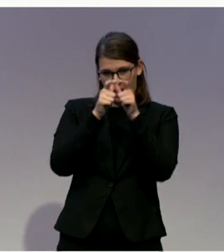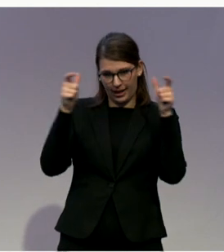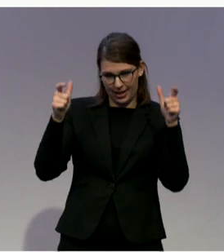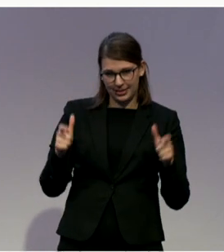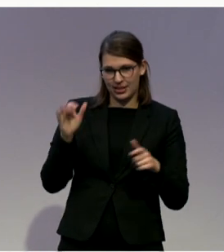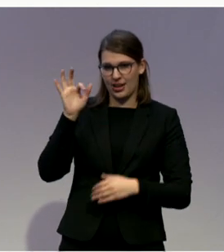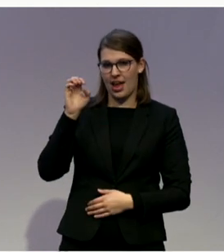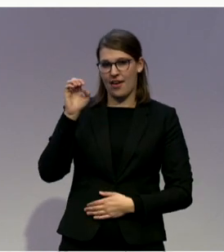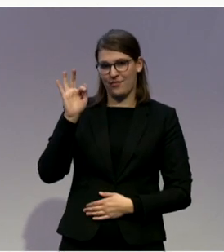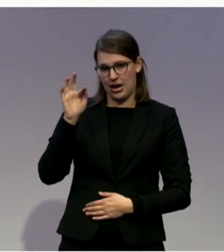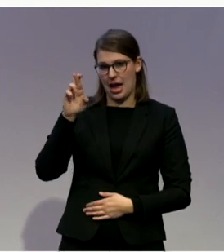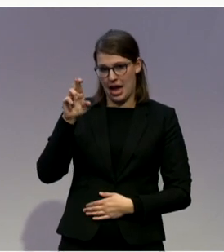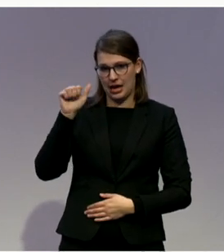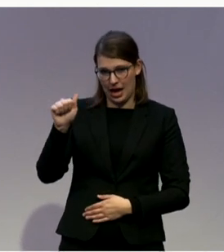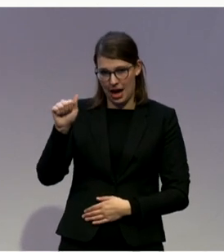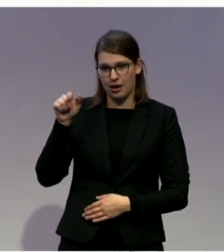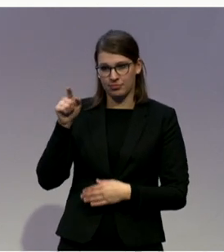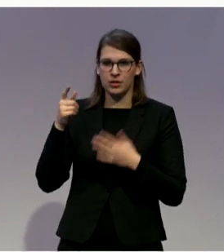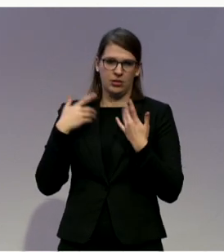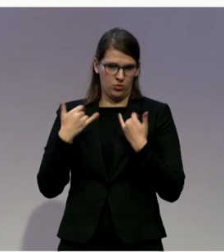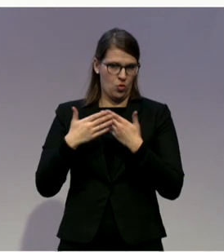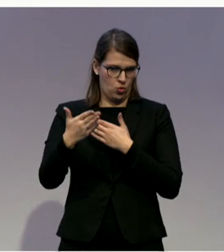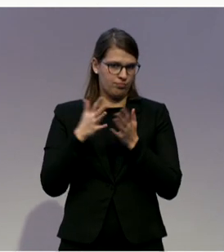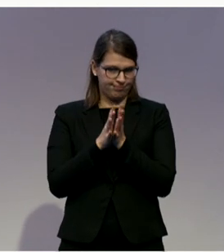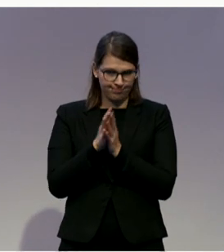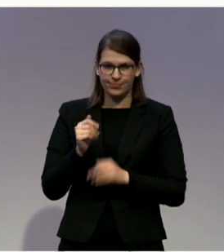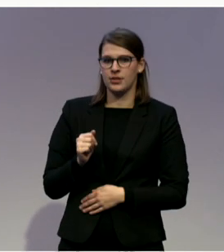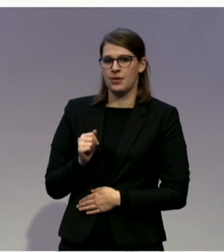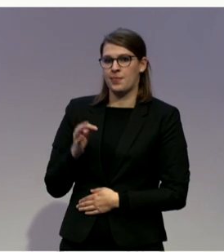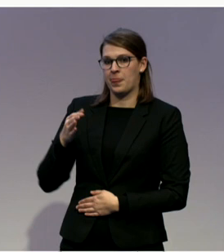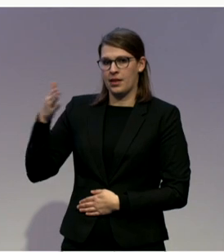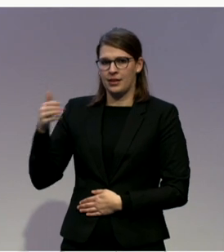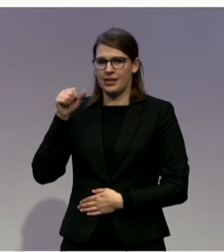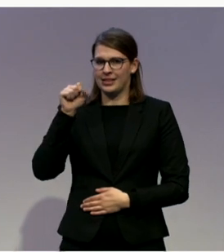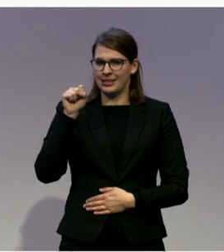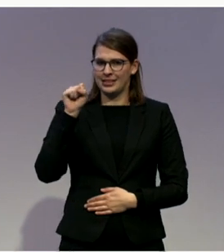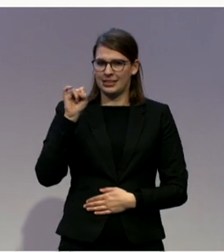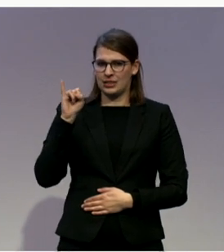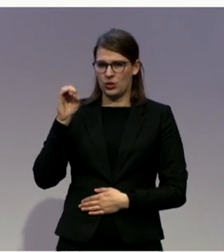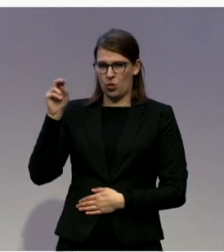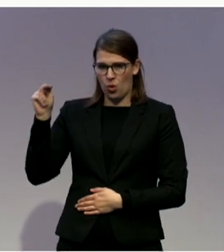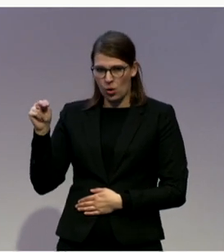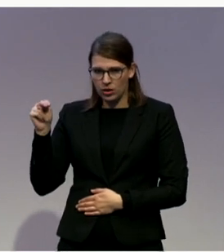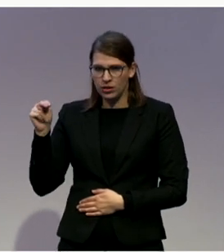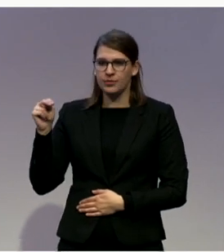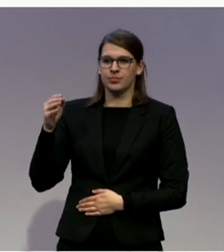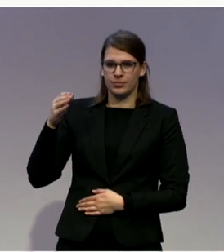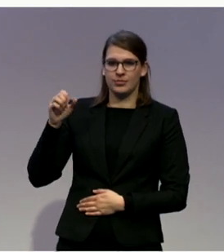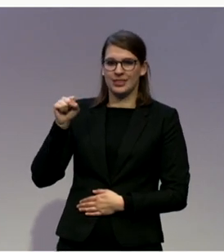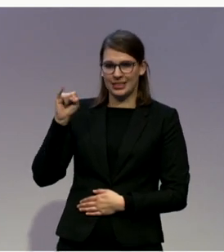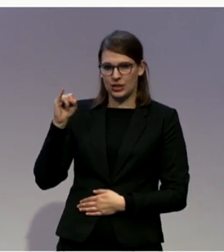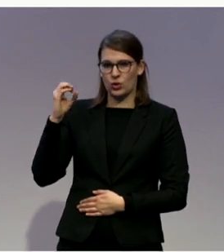Sion from the European Network on Independent Living, from John Healy, from Genio in Ireland,